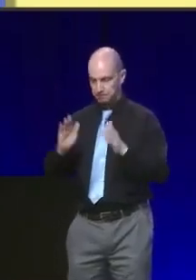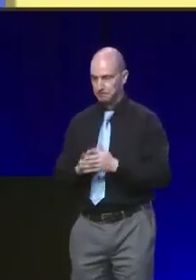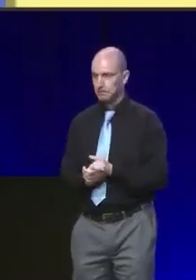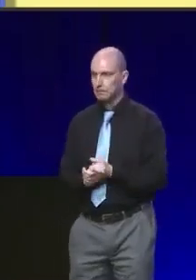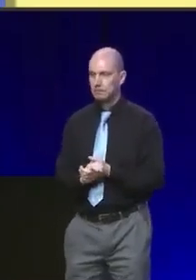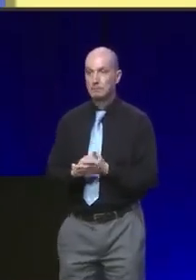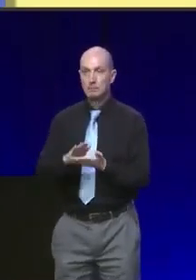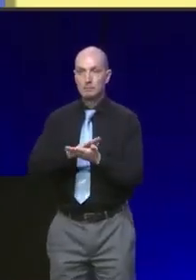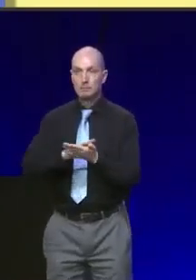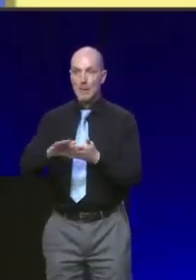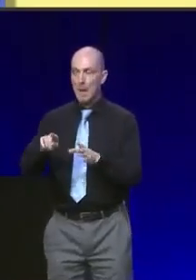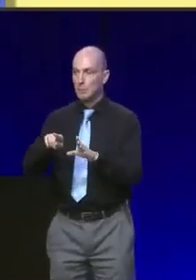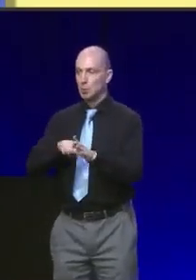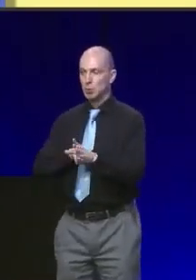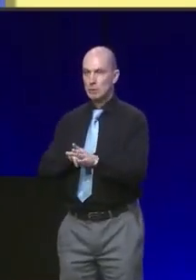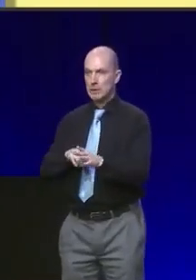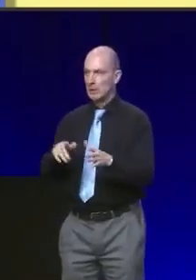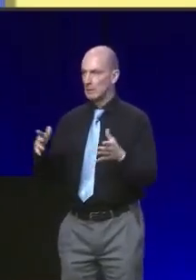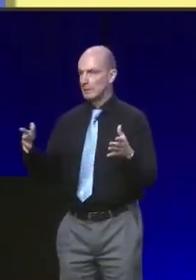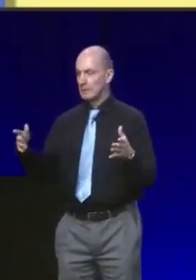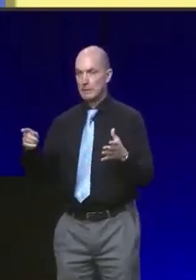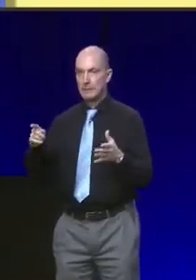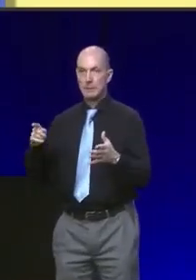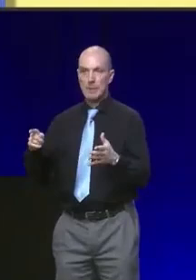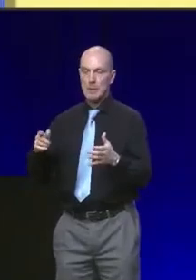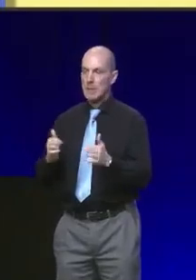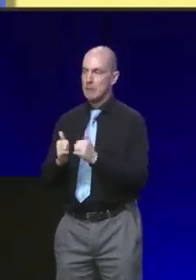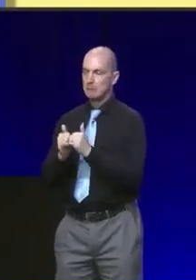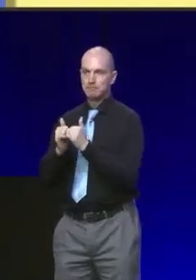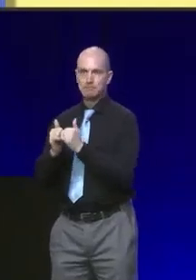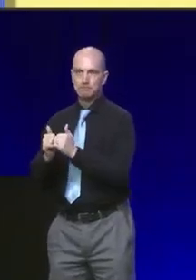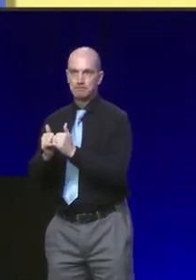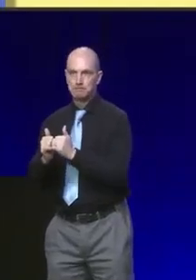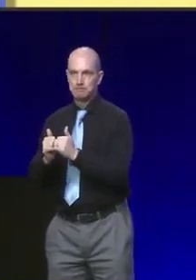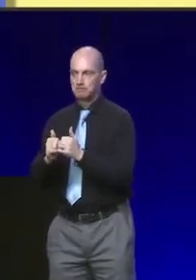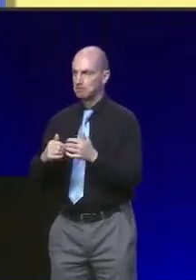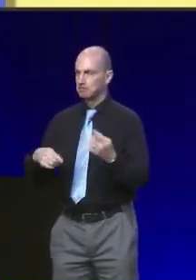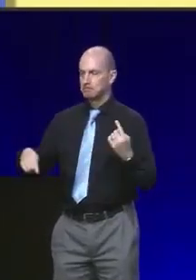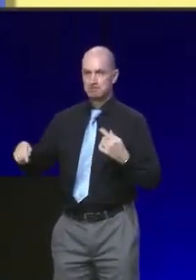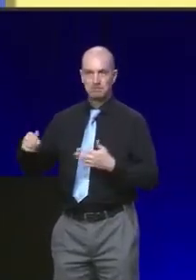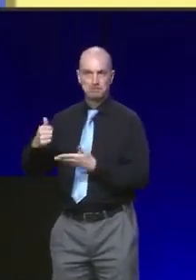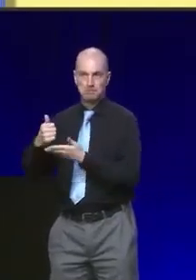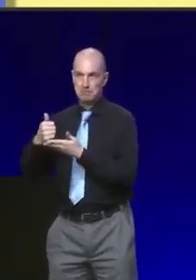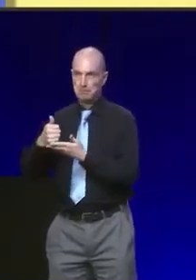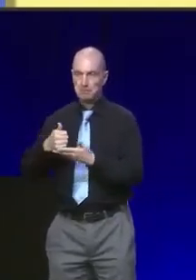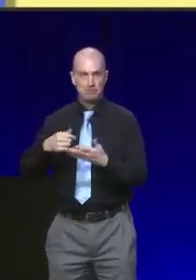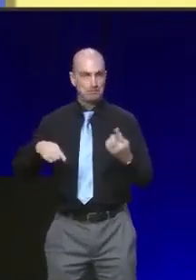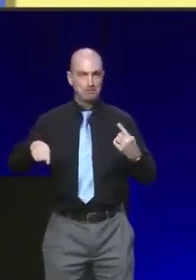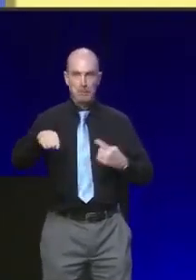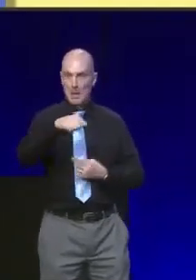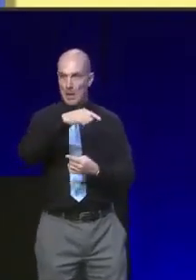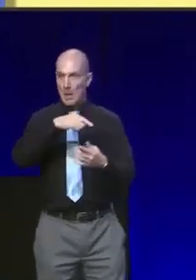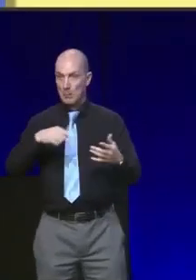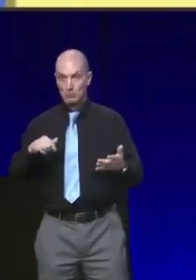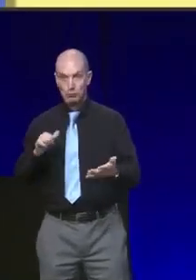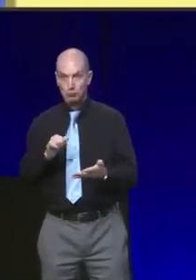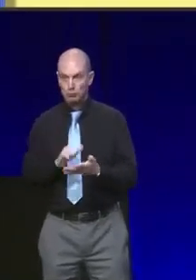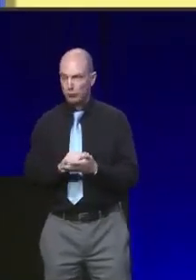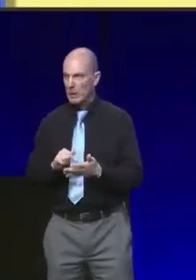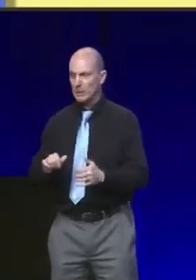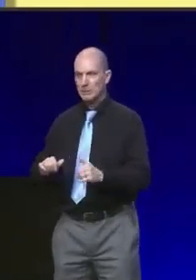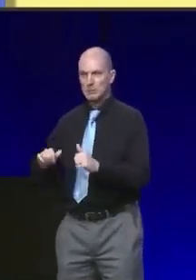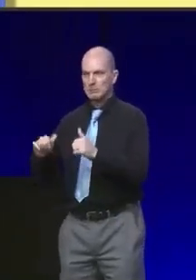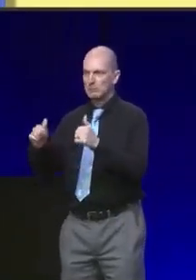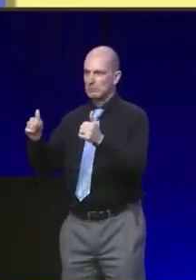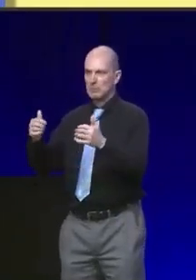Hamza is a great friend to so many of us in this party. He is a good and a fine man, a passionate